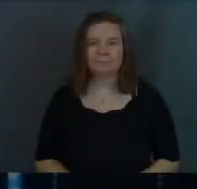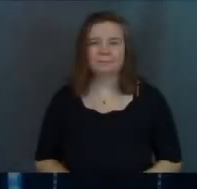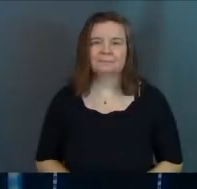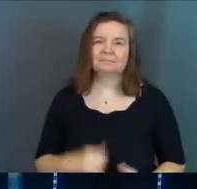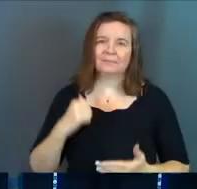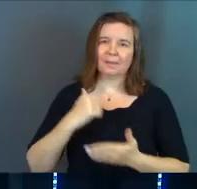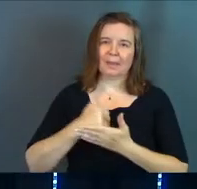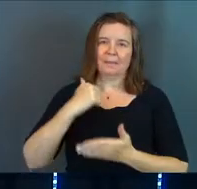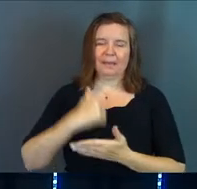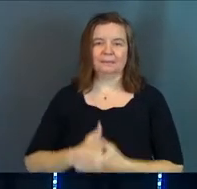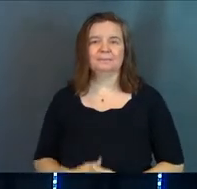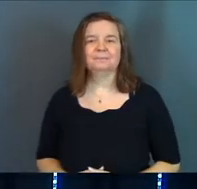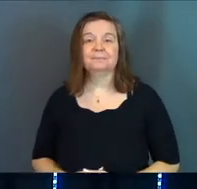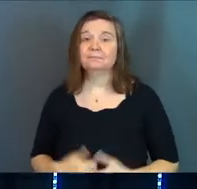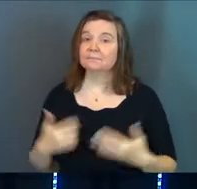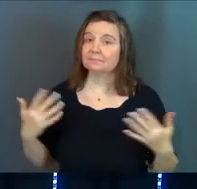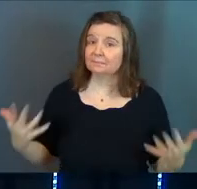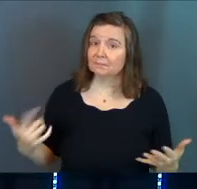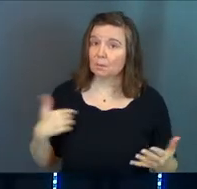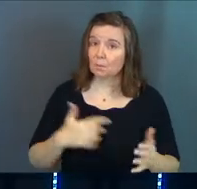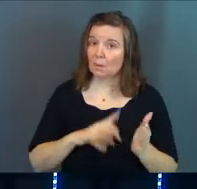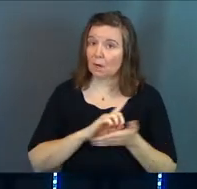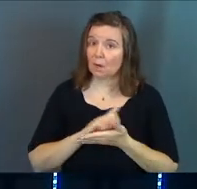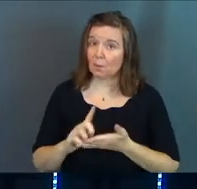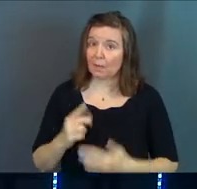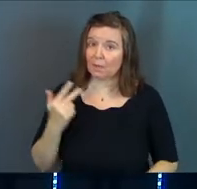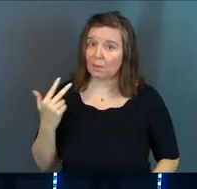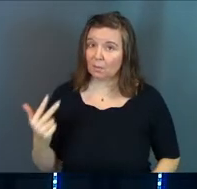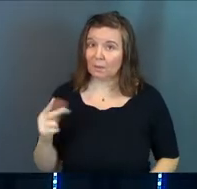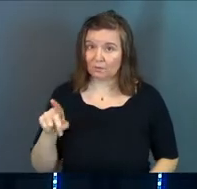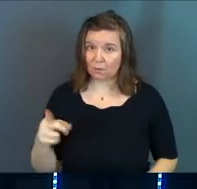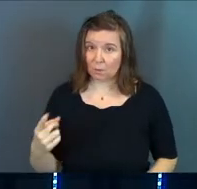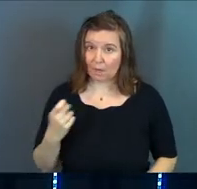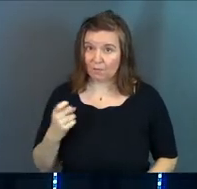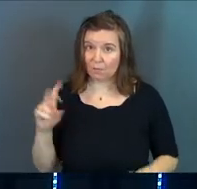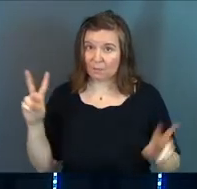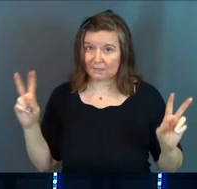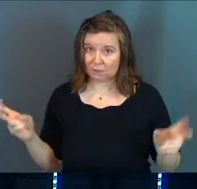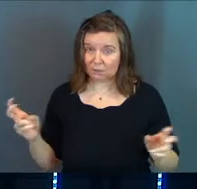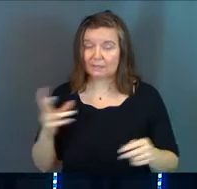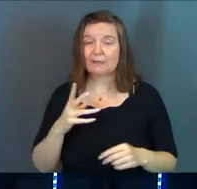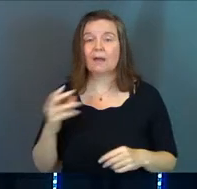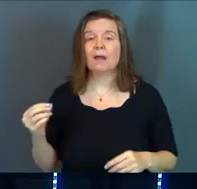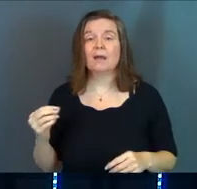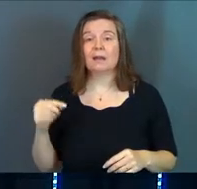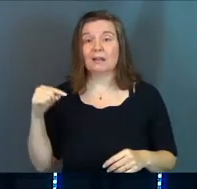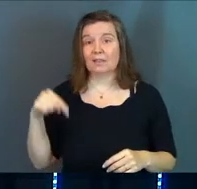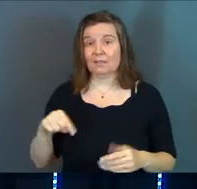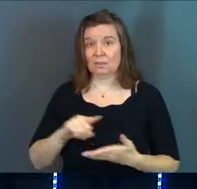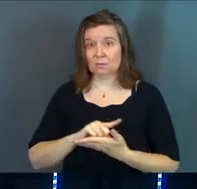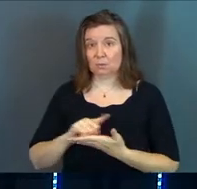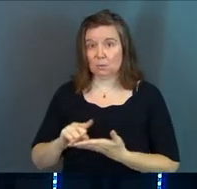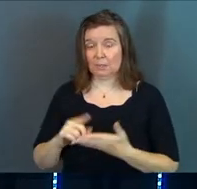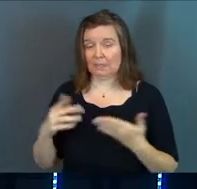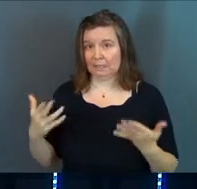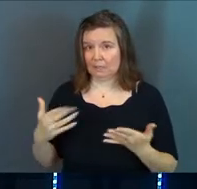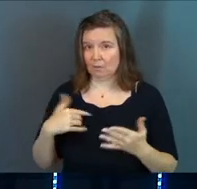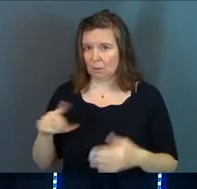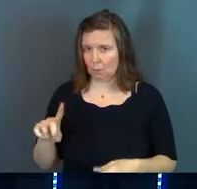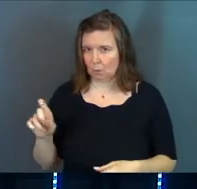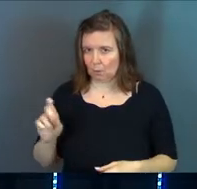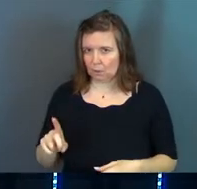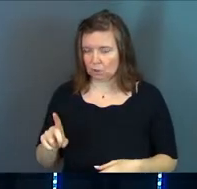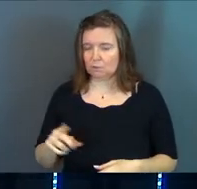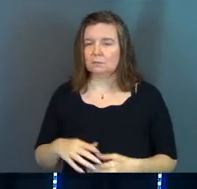Amen. So we are in week three of the You Asked For It series, and this week, here's the